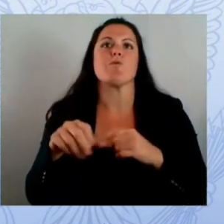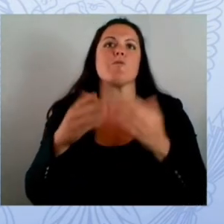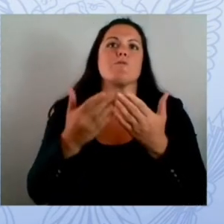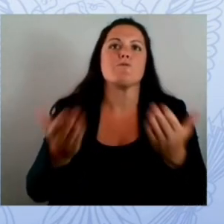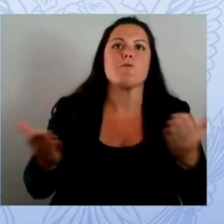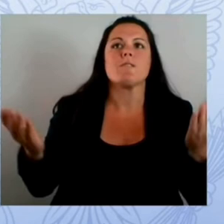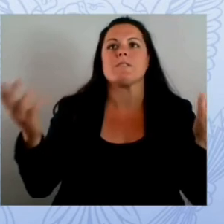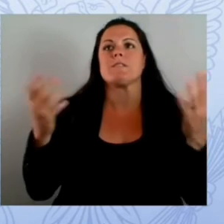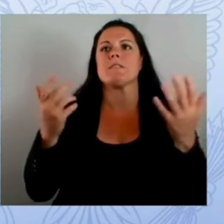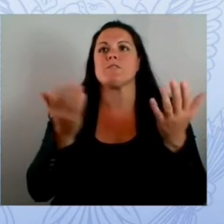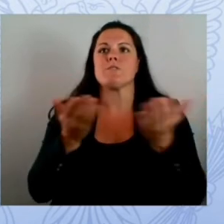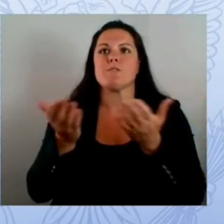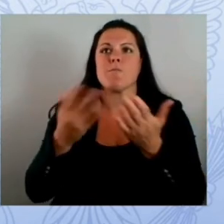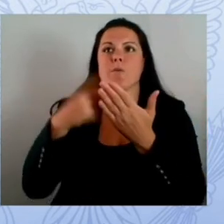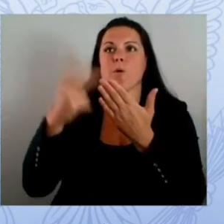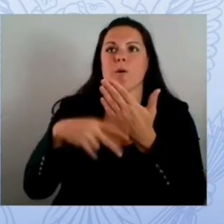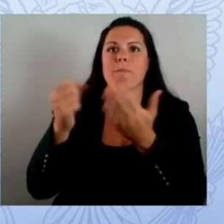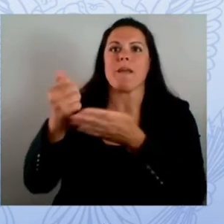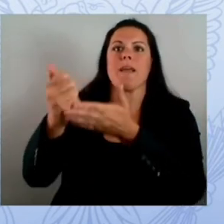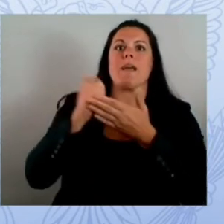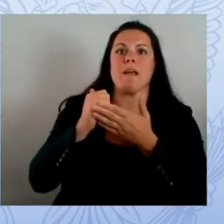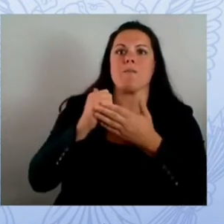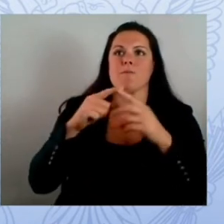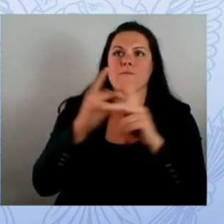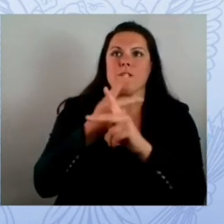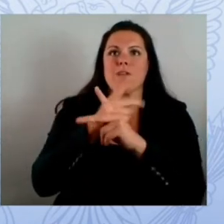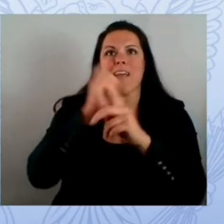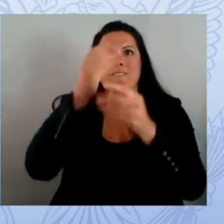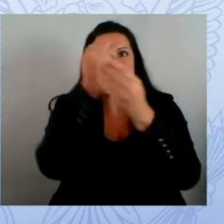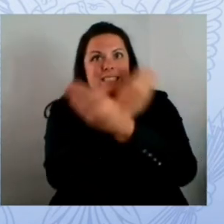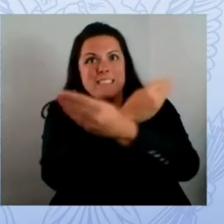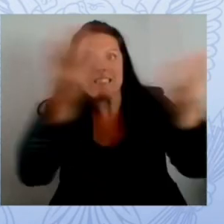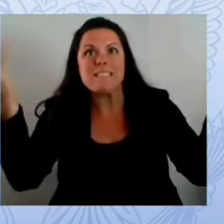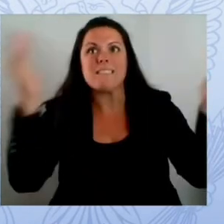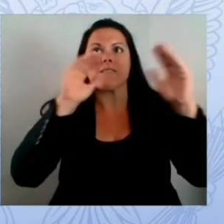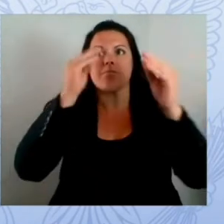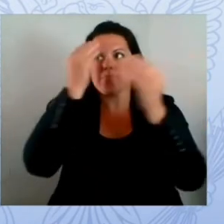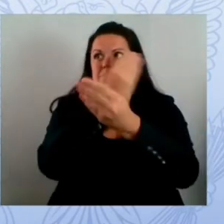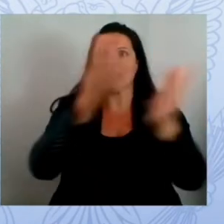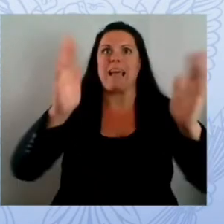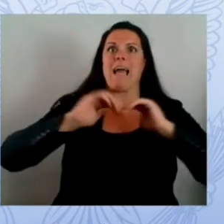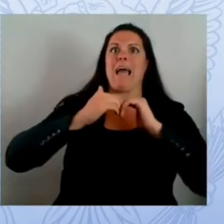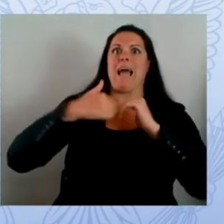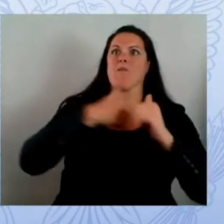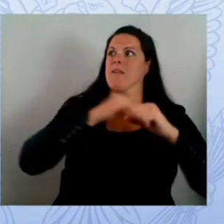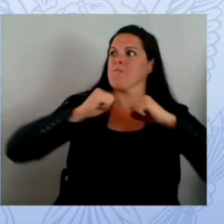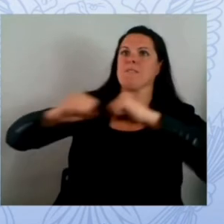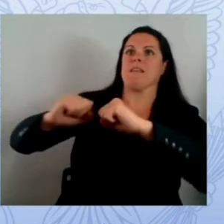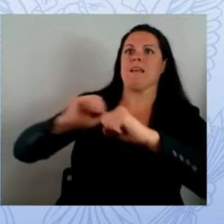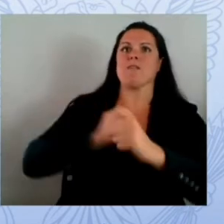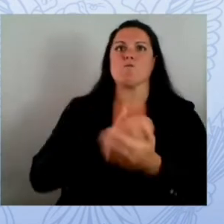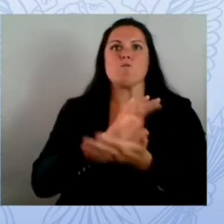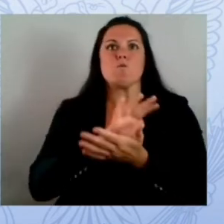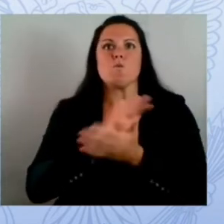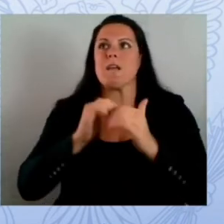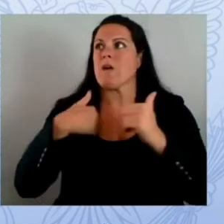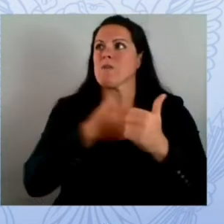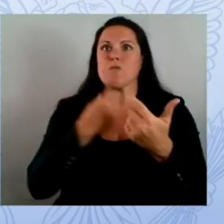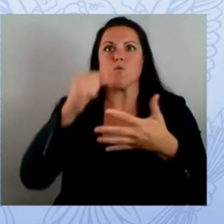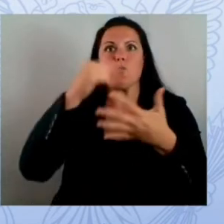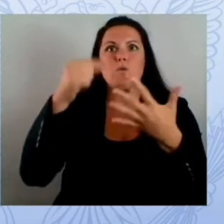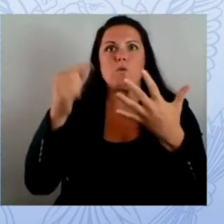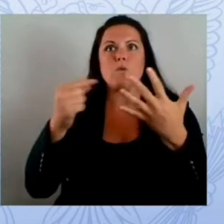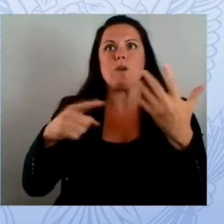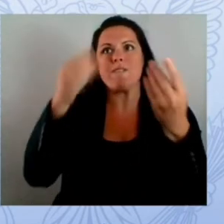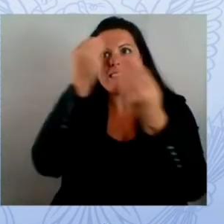bad actors how you are arming yourself and protecting yourself i close by once again thanking every agency